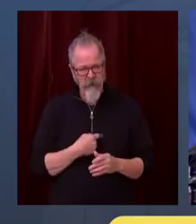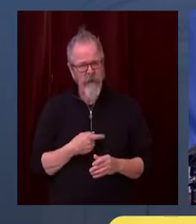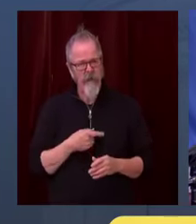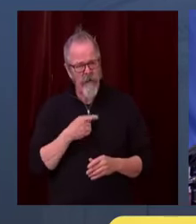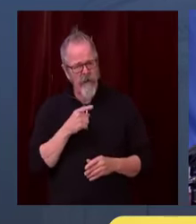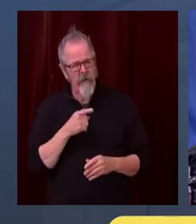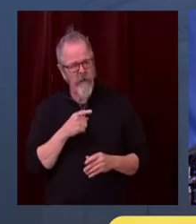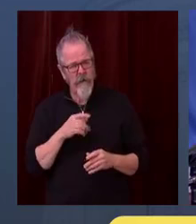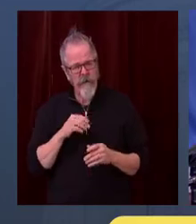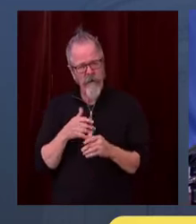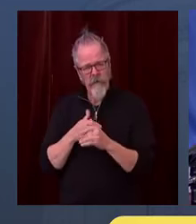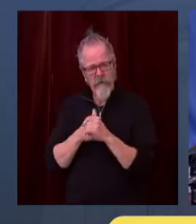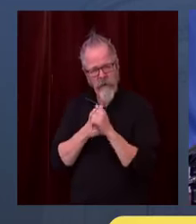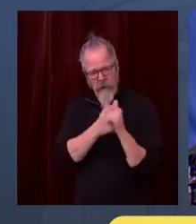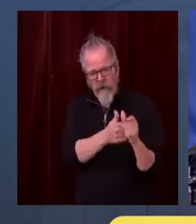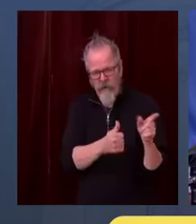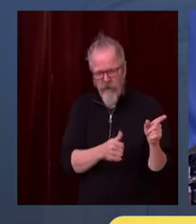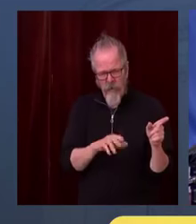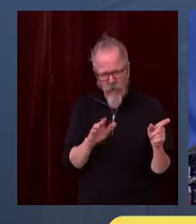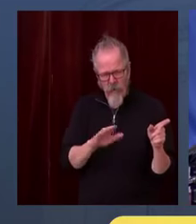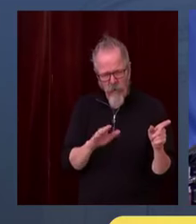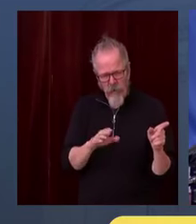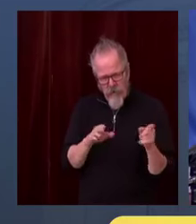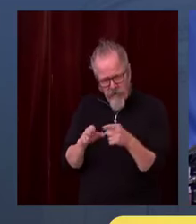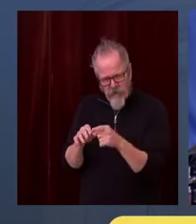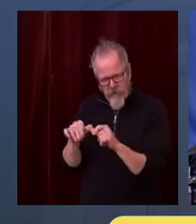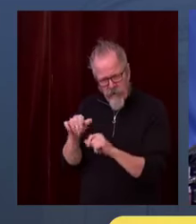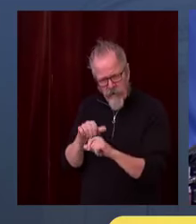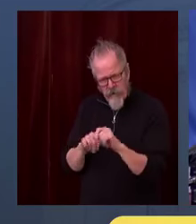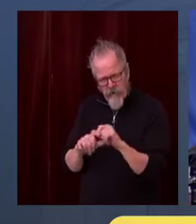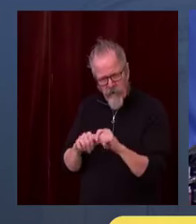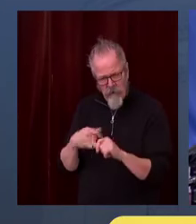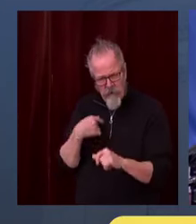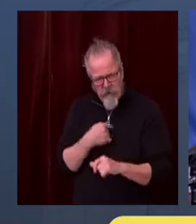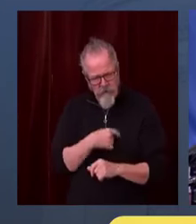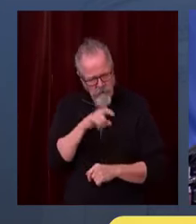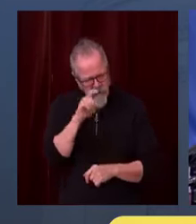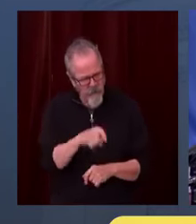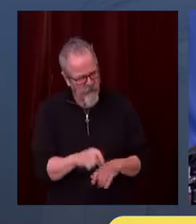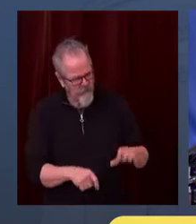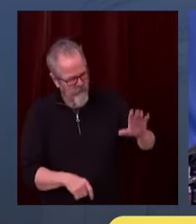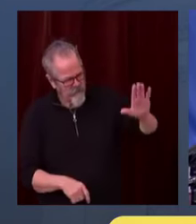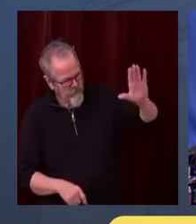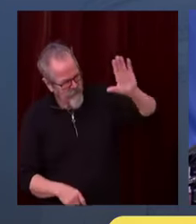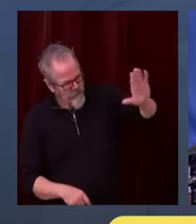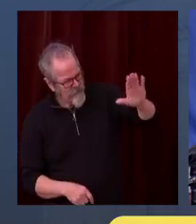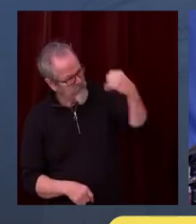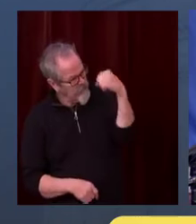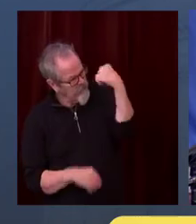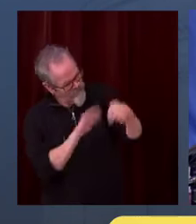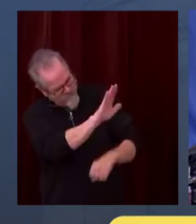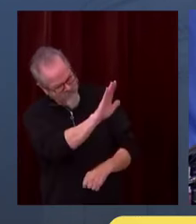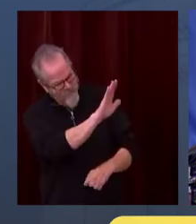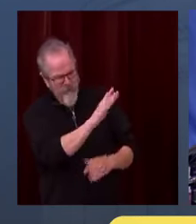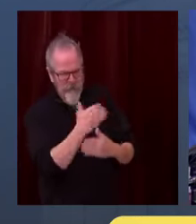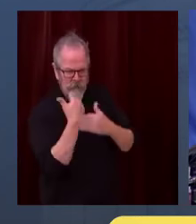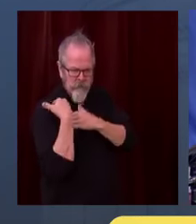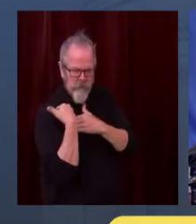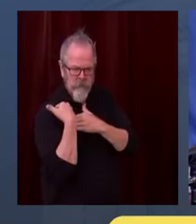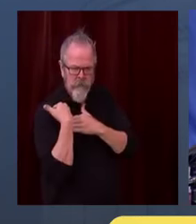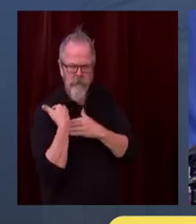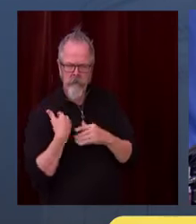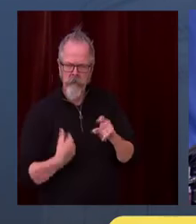be 100%, nothing's ever going to be 100%, I don't think that should dissuade us from doing what we can under our control. And as I've said, this is under